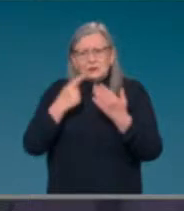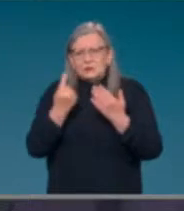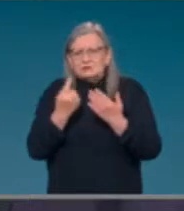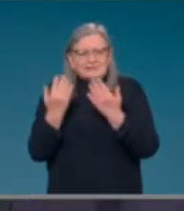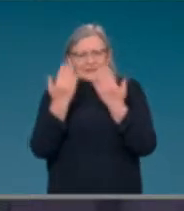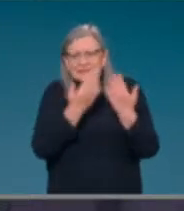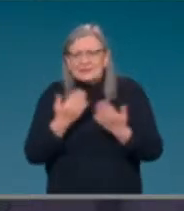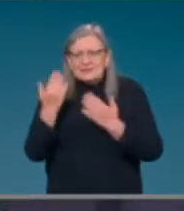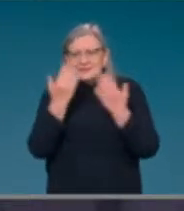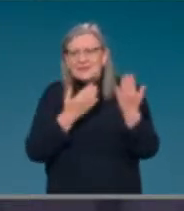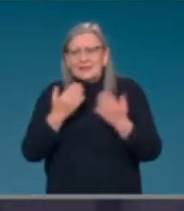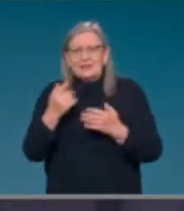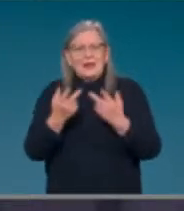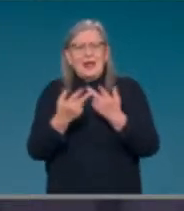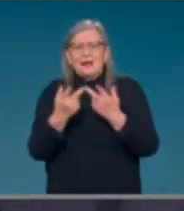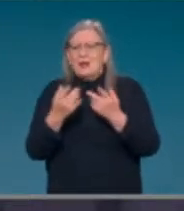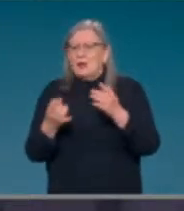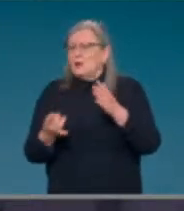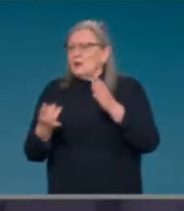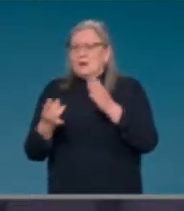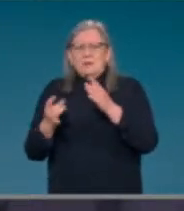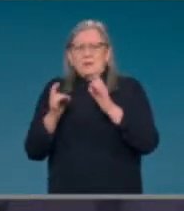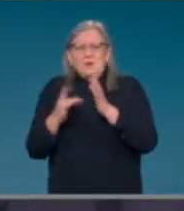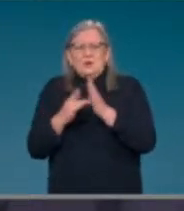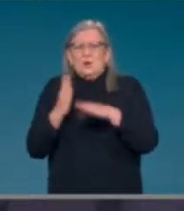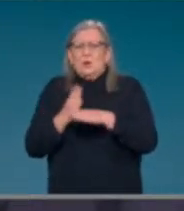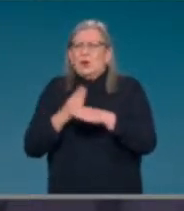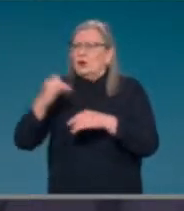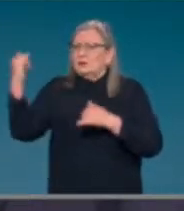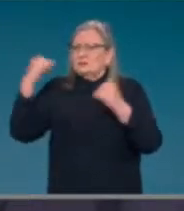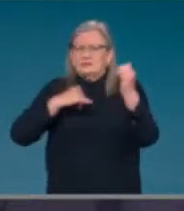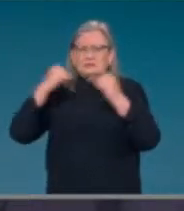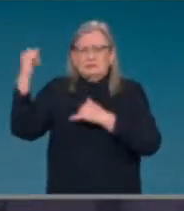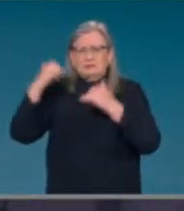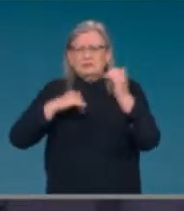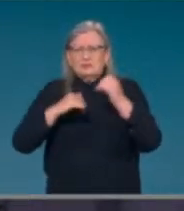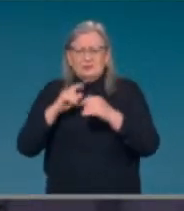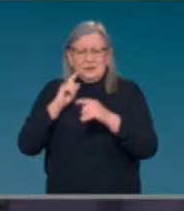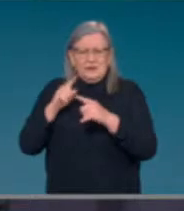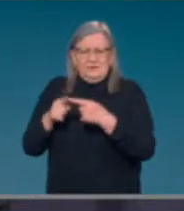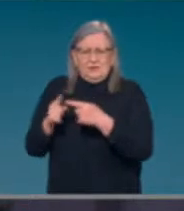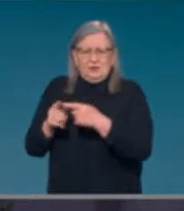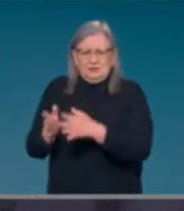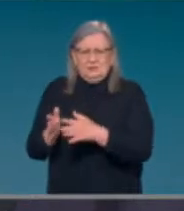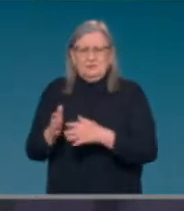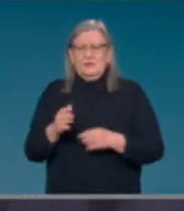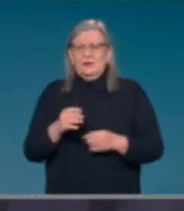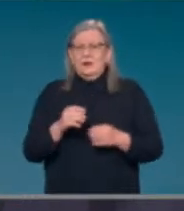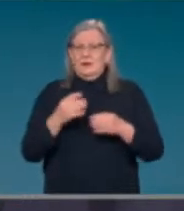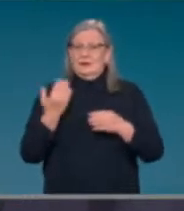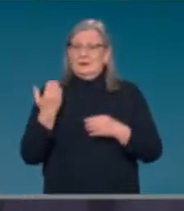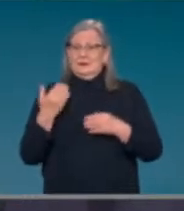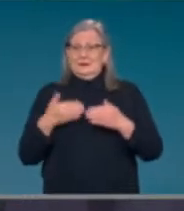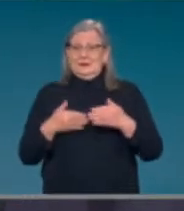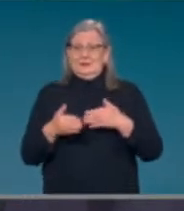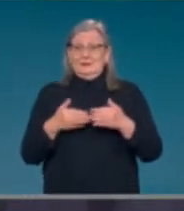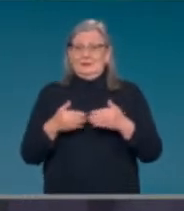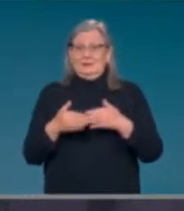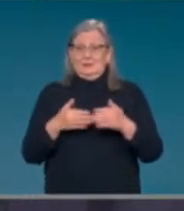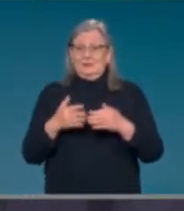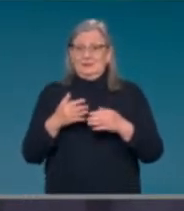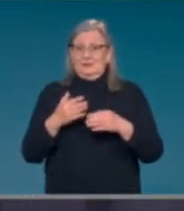looking, as the Prime Minister has indicated, at early arrangements with Singapore. And then we'll look at